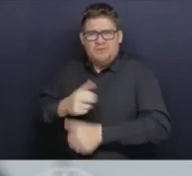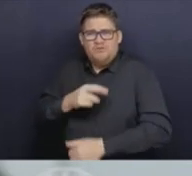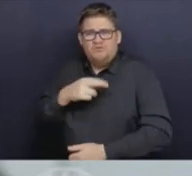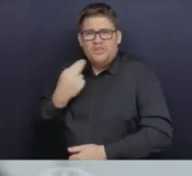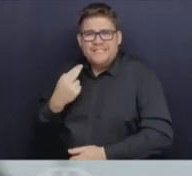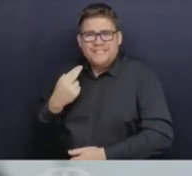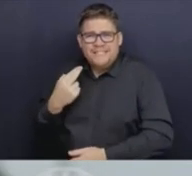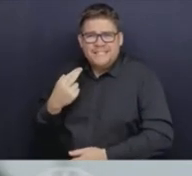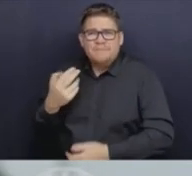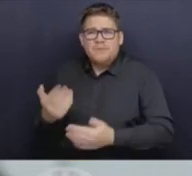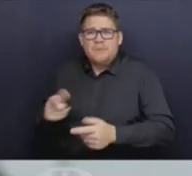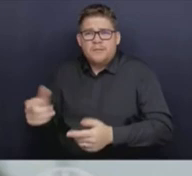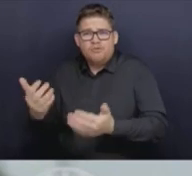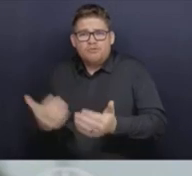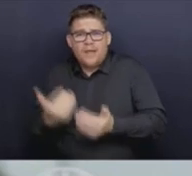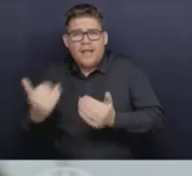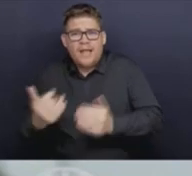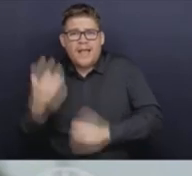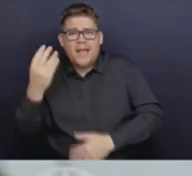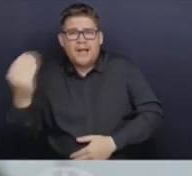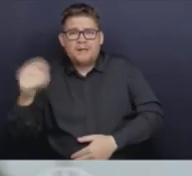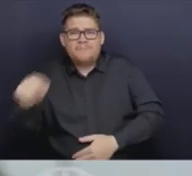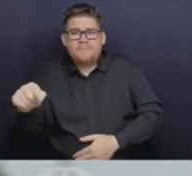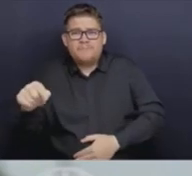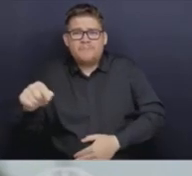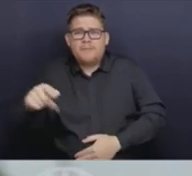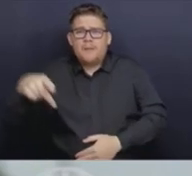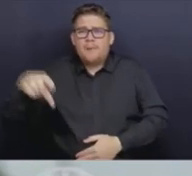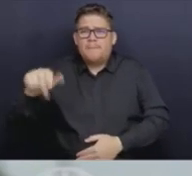or Oseltamivir for influenza.